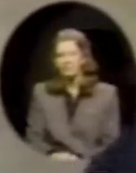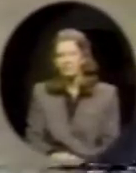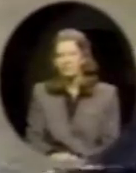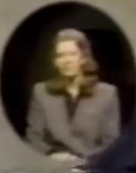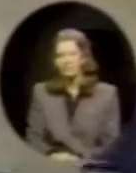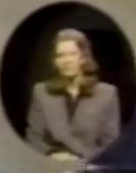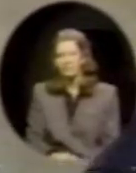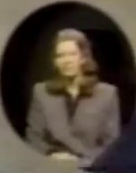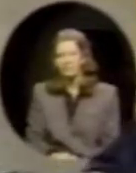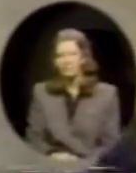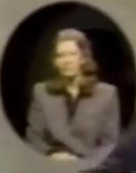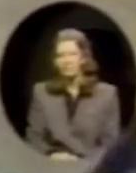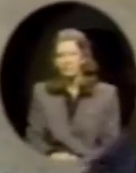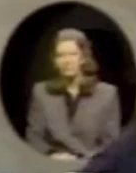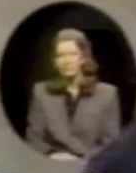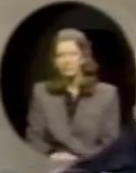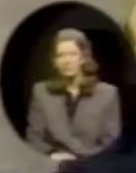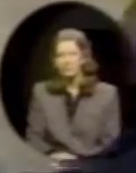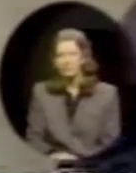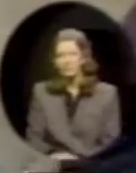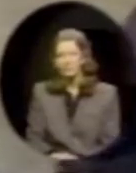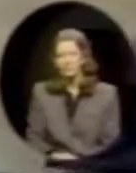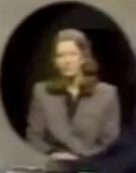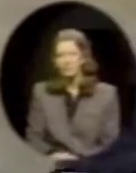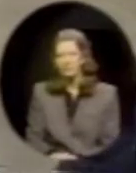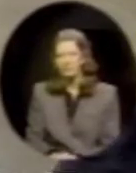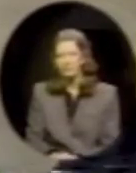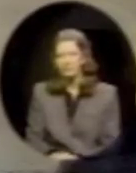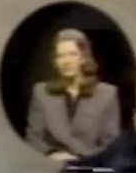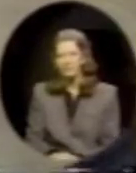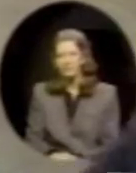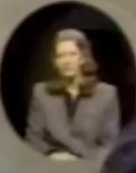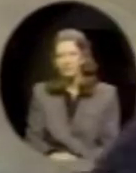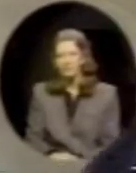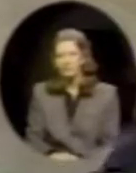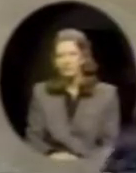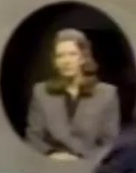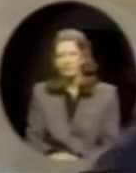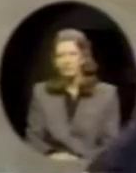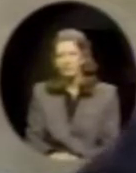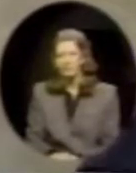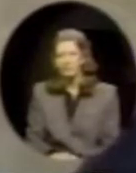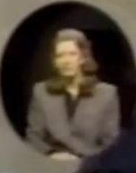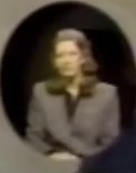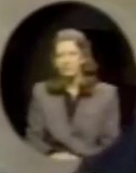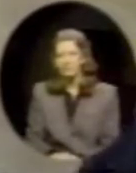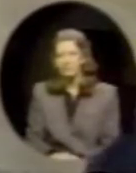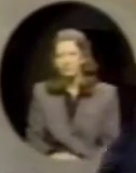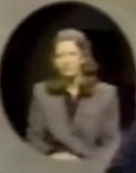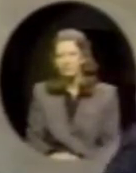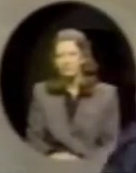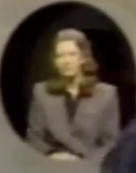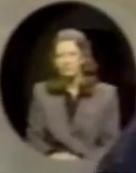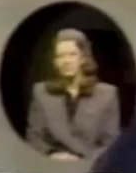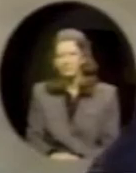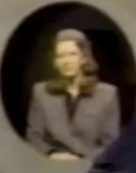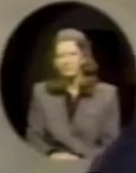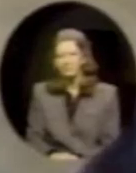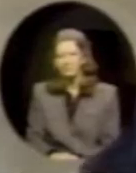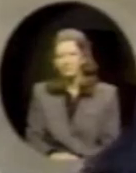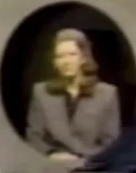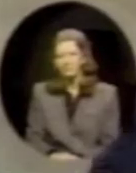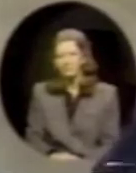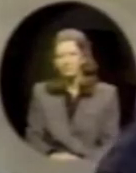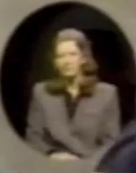have had a hundred different conversations with people. On the phone, on the TDD, in person. And virtually everyone I talked